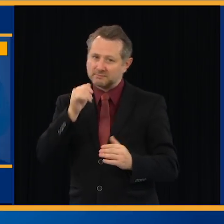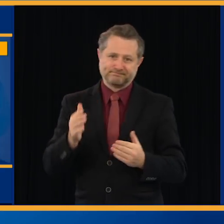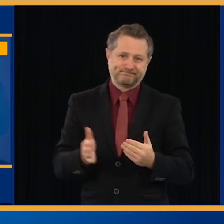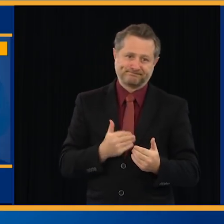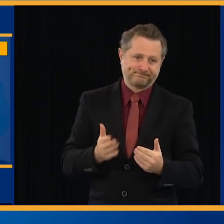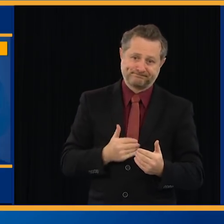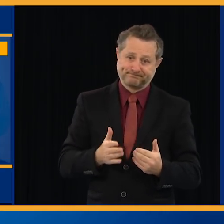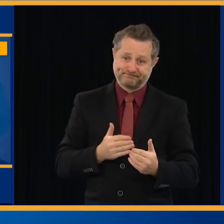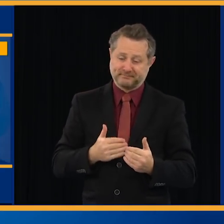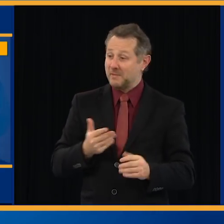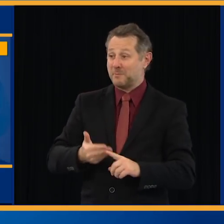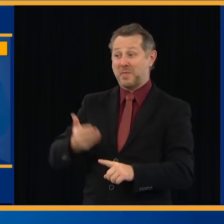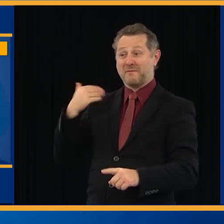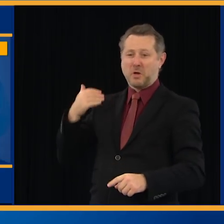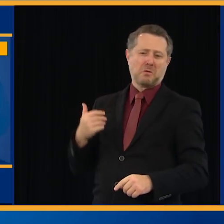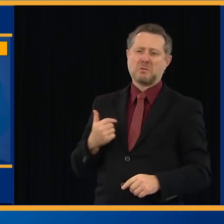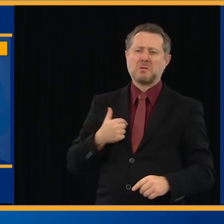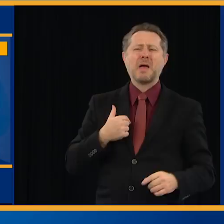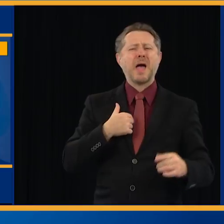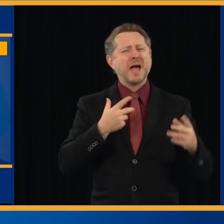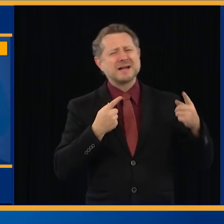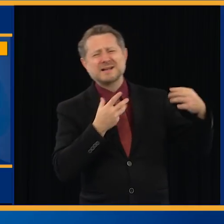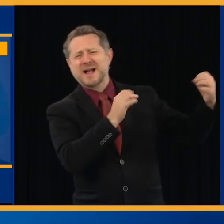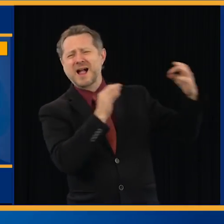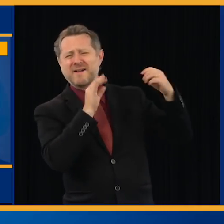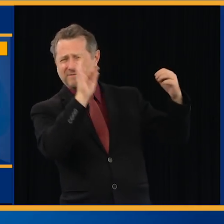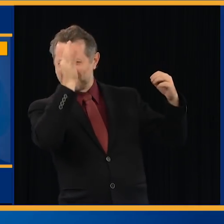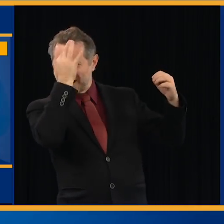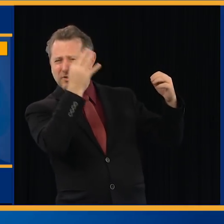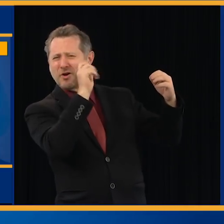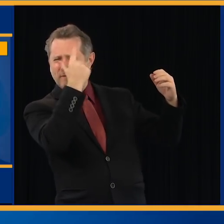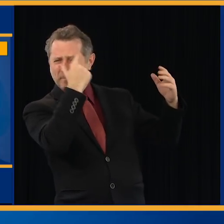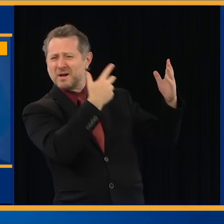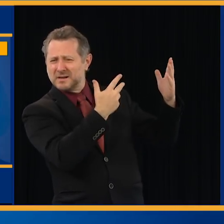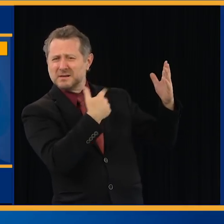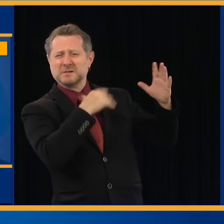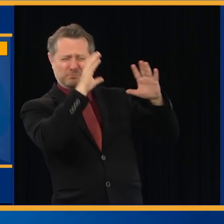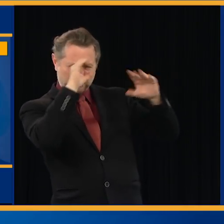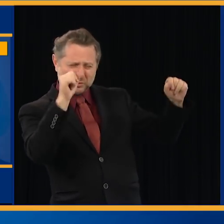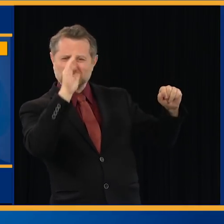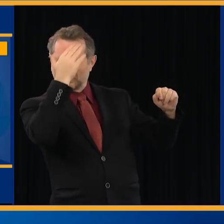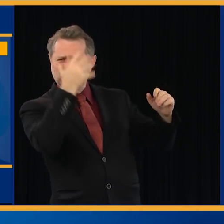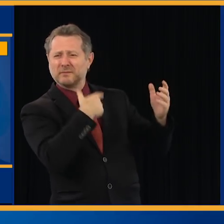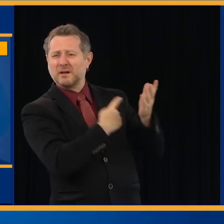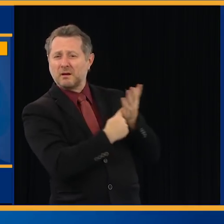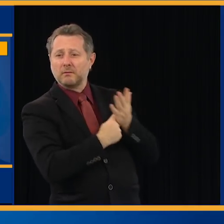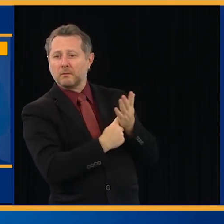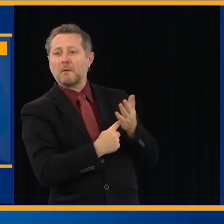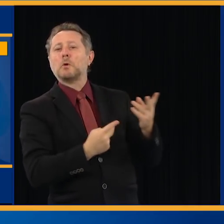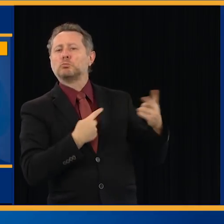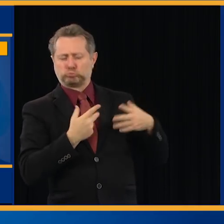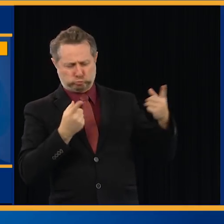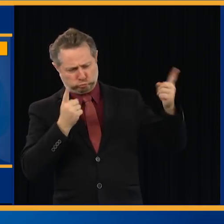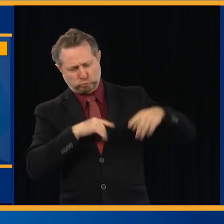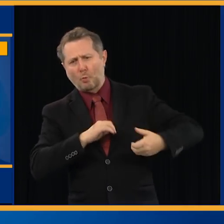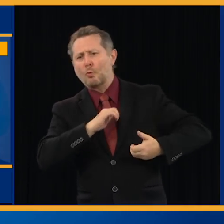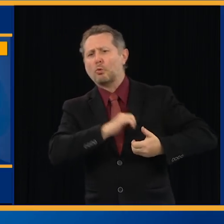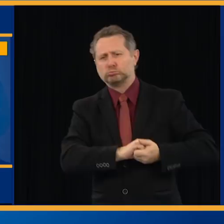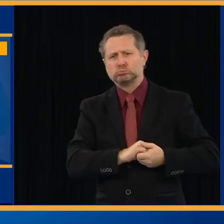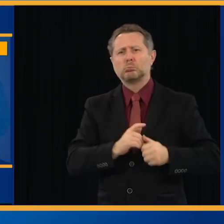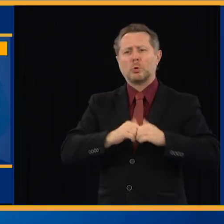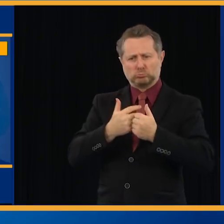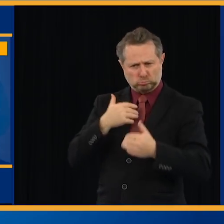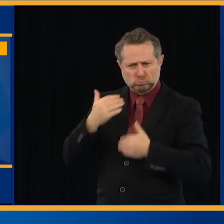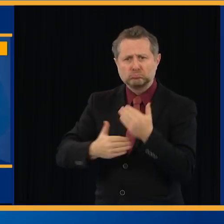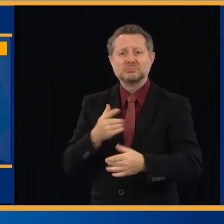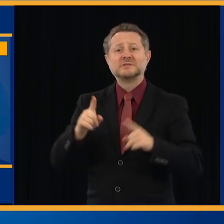Met with the federal government. Met with the president. We have now a partnership in how to do testing. We're ramping up testing. We're